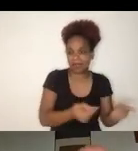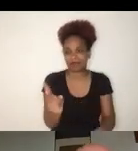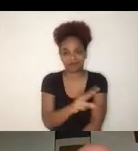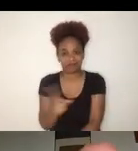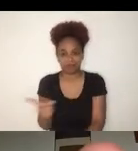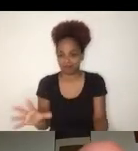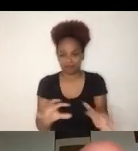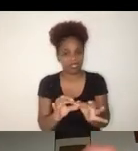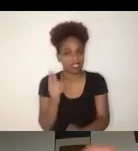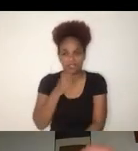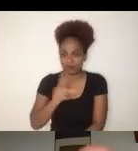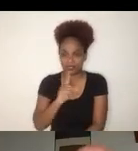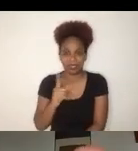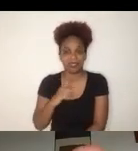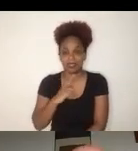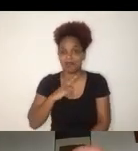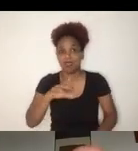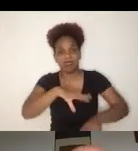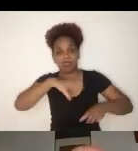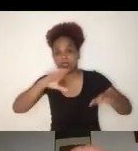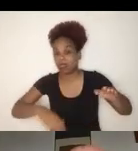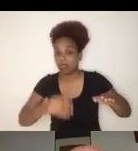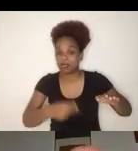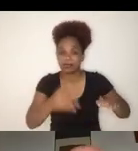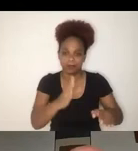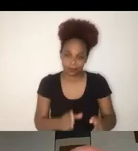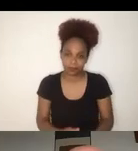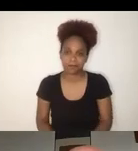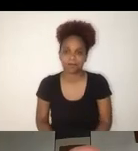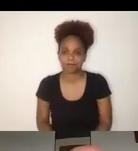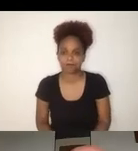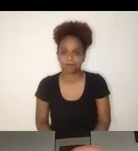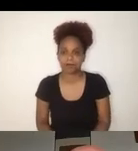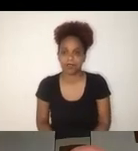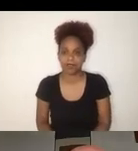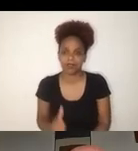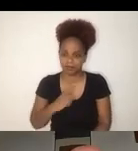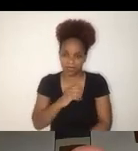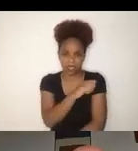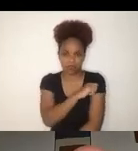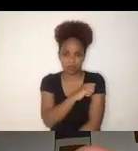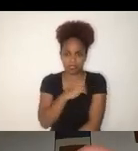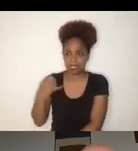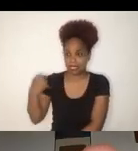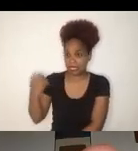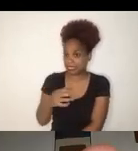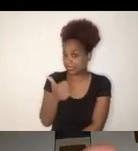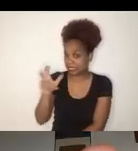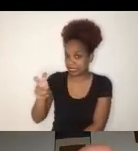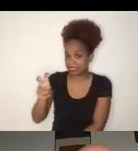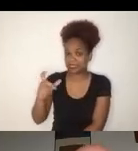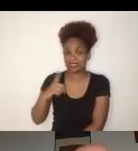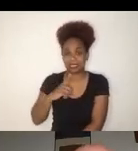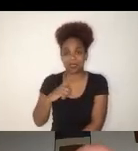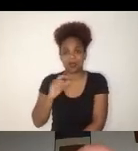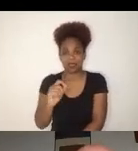as well. So that means that 15 year olds who leave school or dropouts, who don't